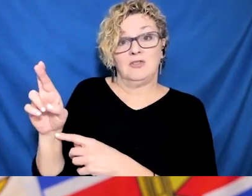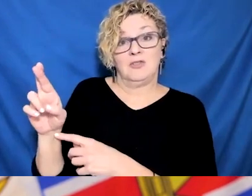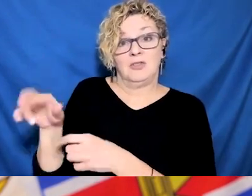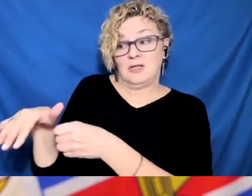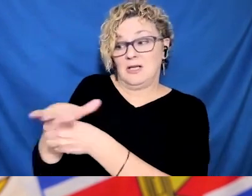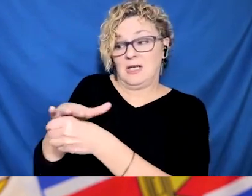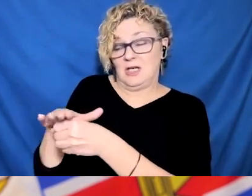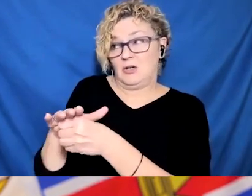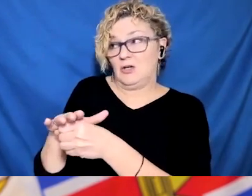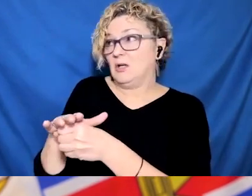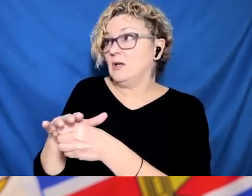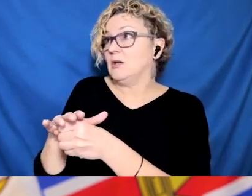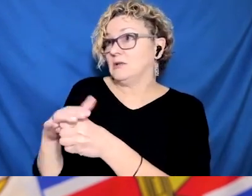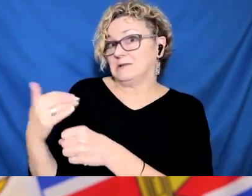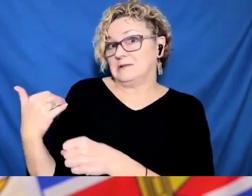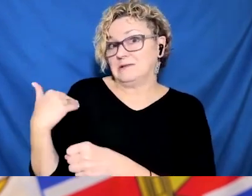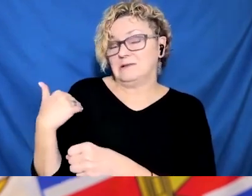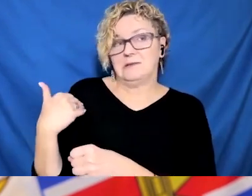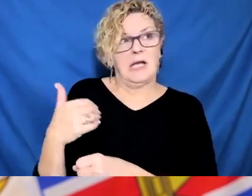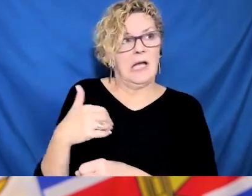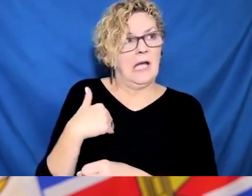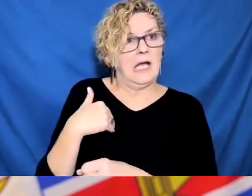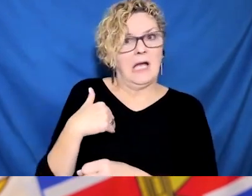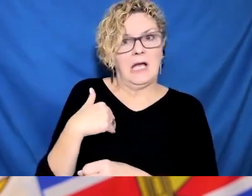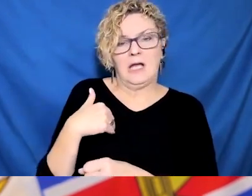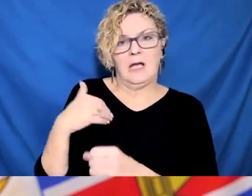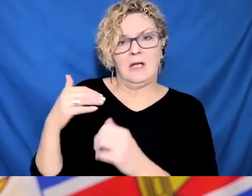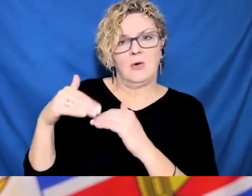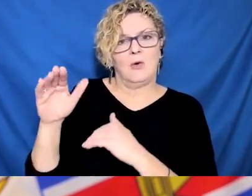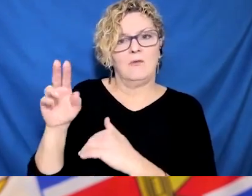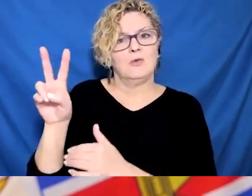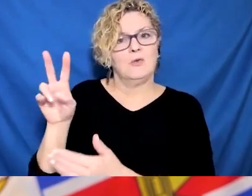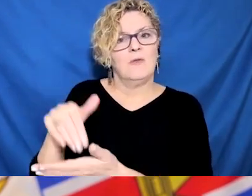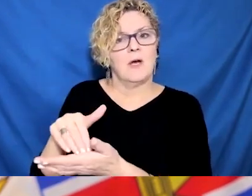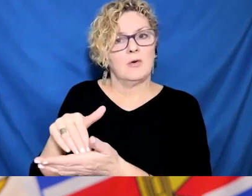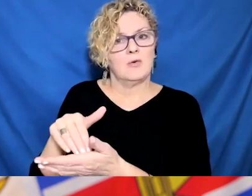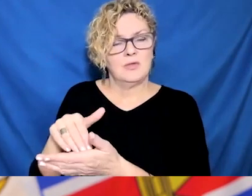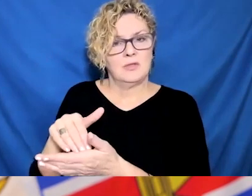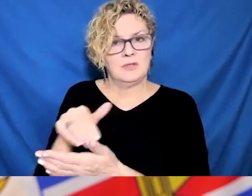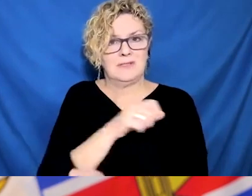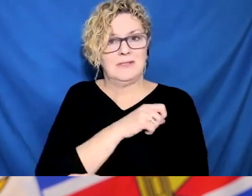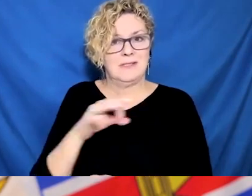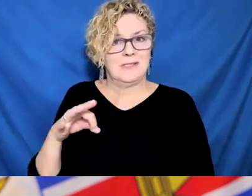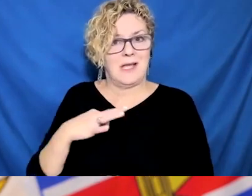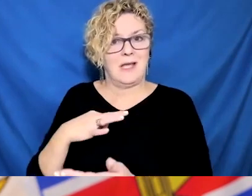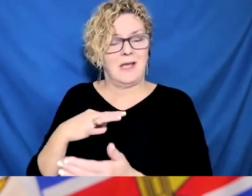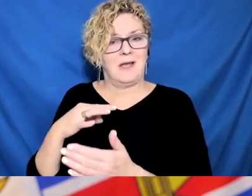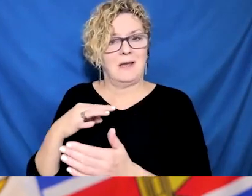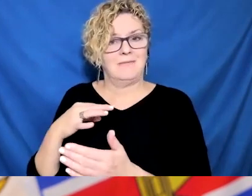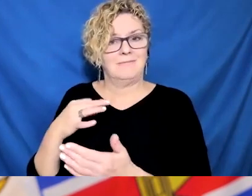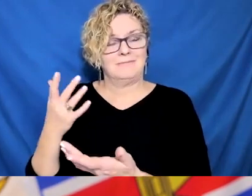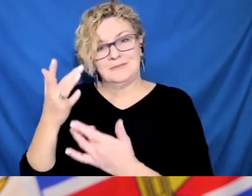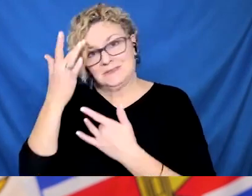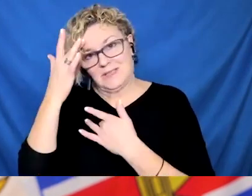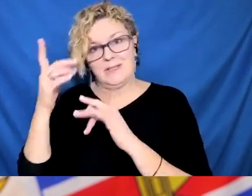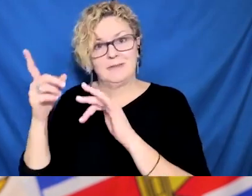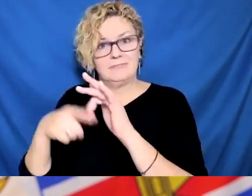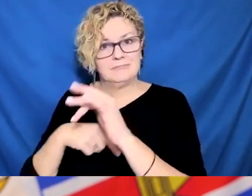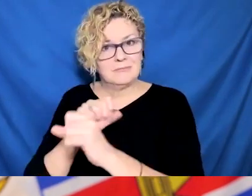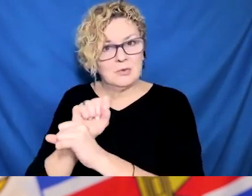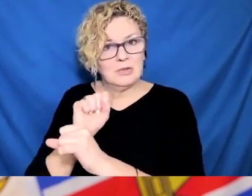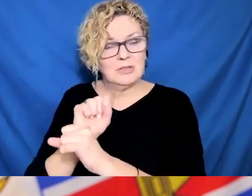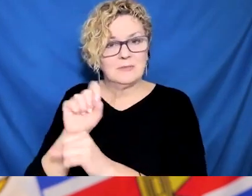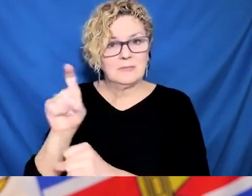one of the reasons why, you know, there are many people who have illness with mild illness right now,